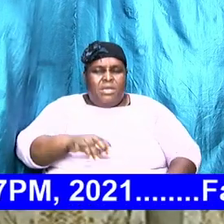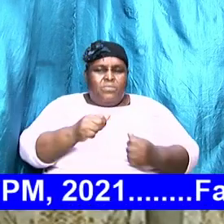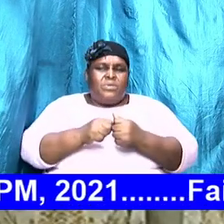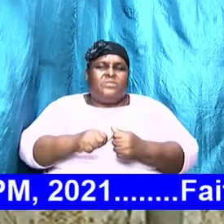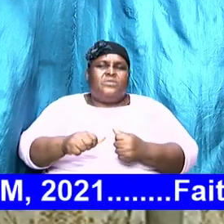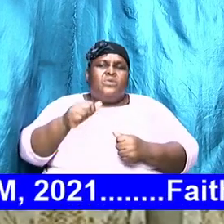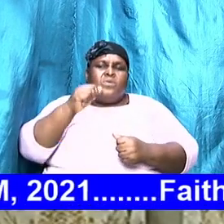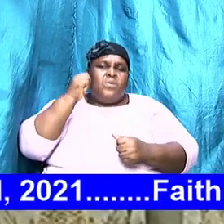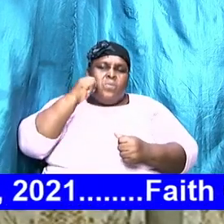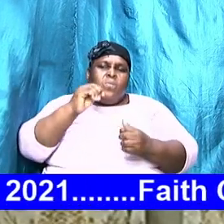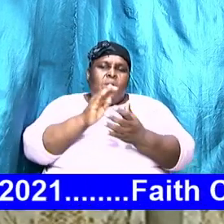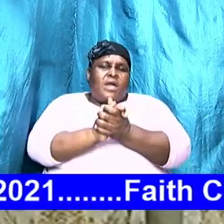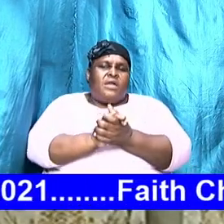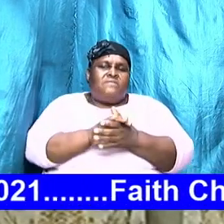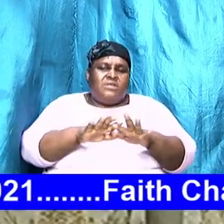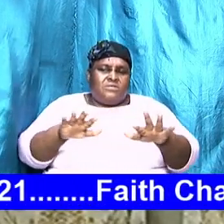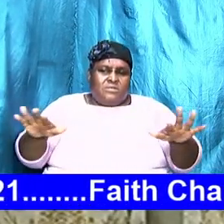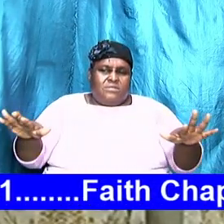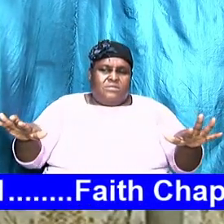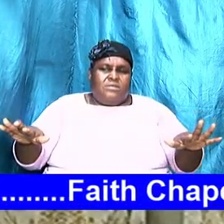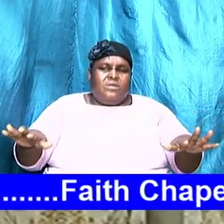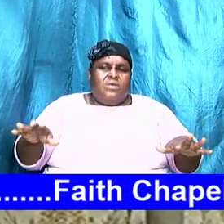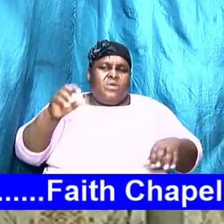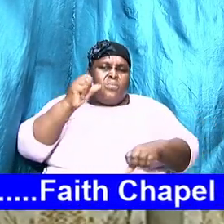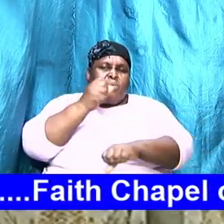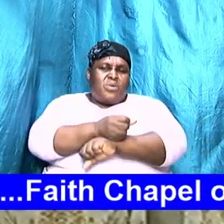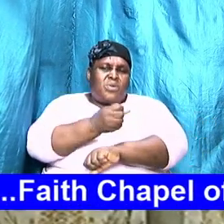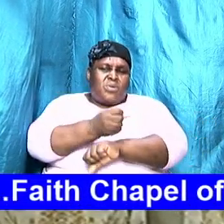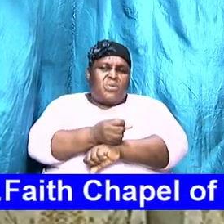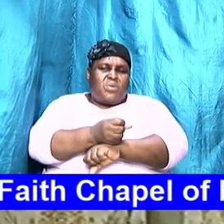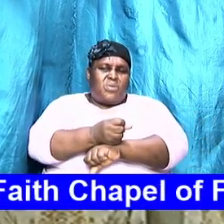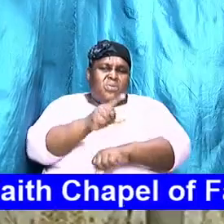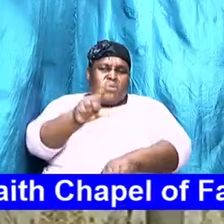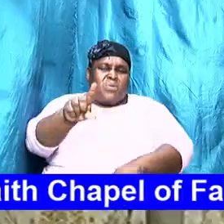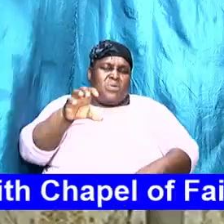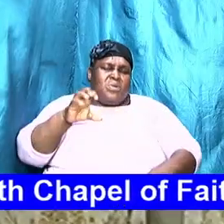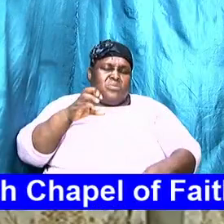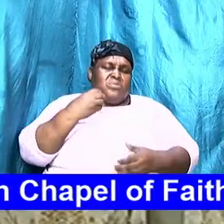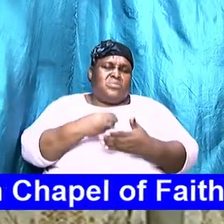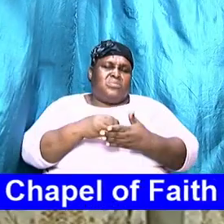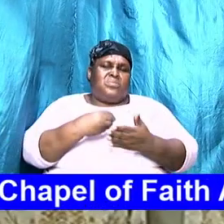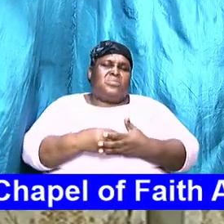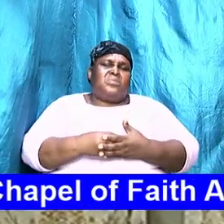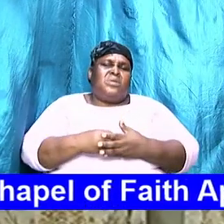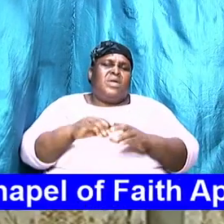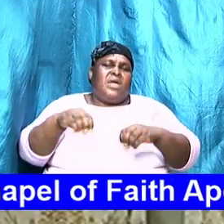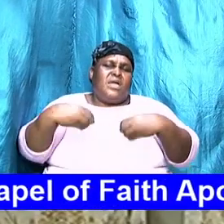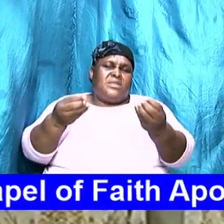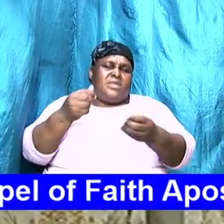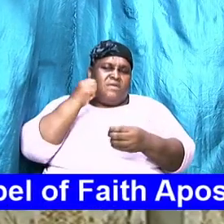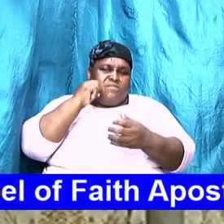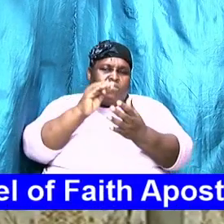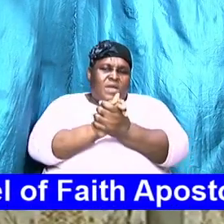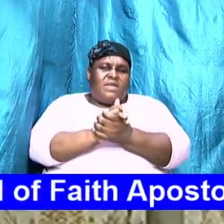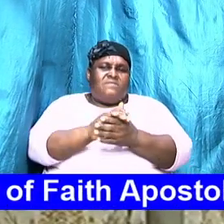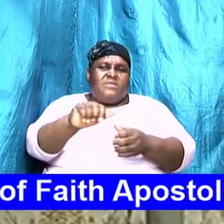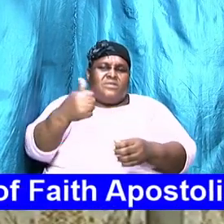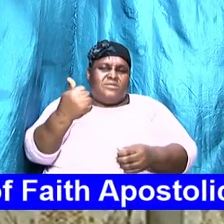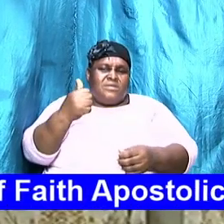and with children now and we work and we work a hundred dollars and give our wives ten